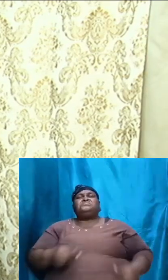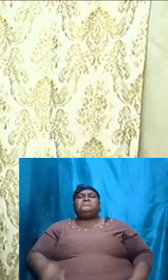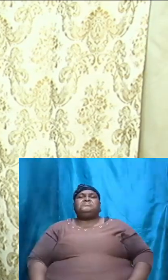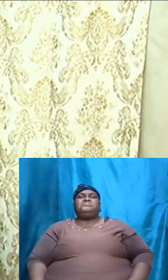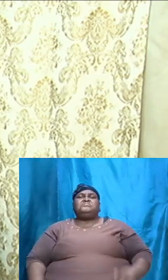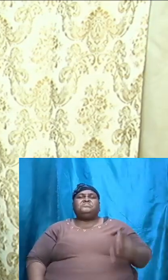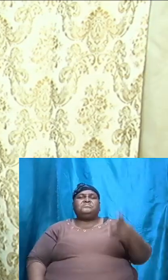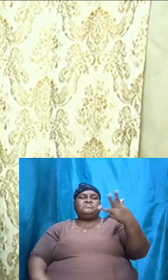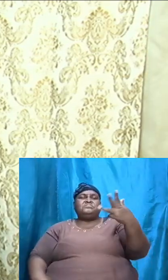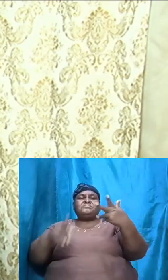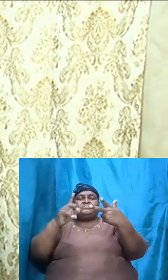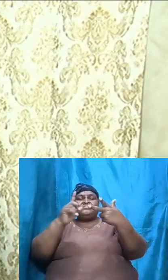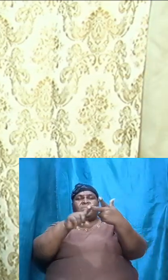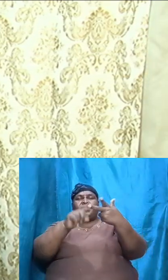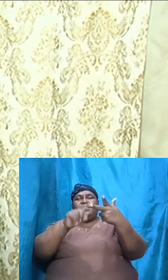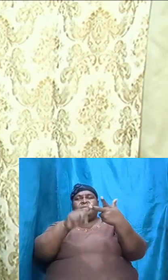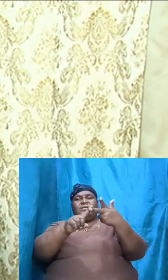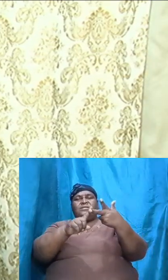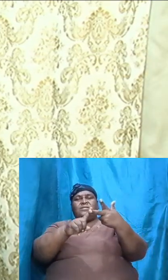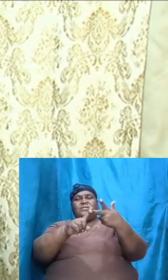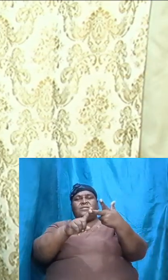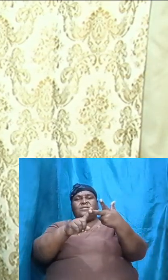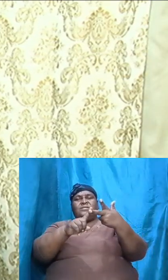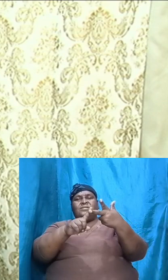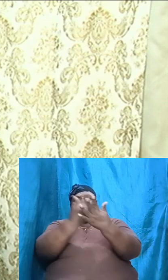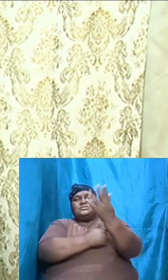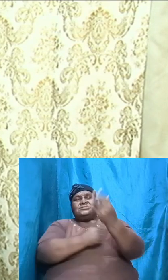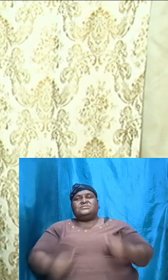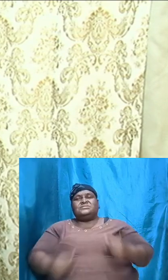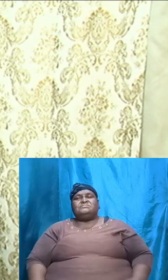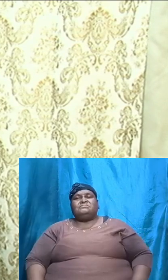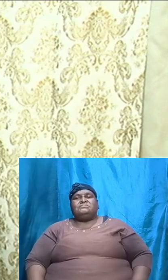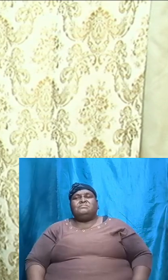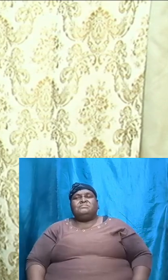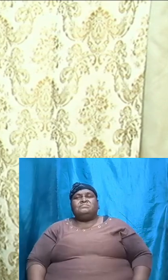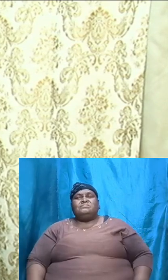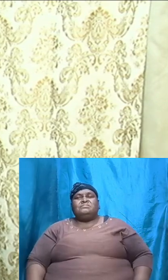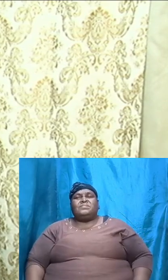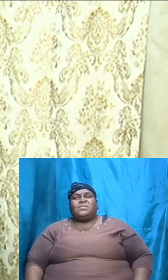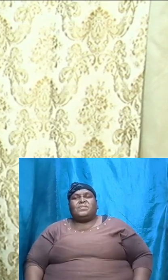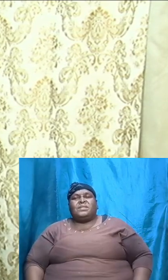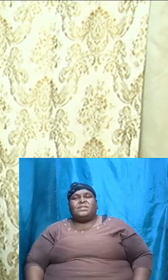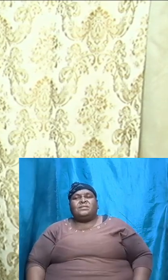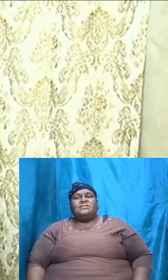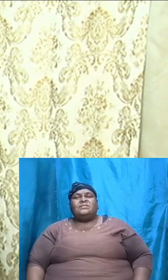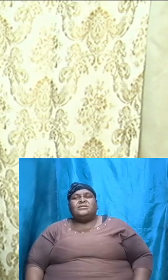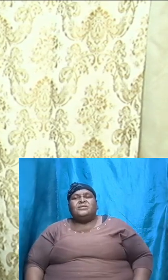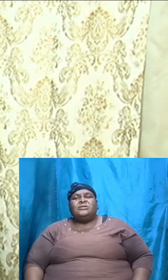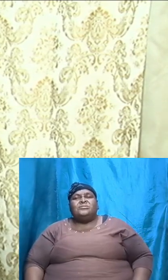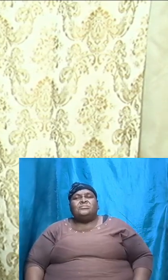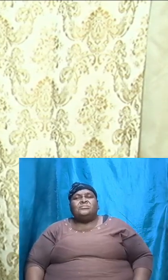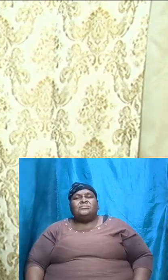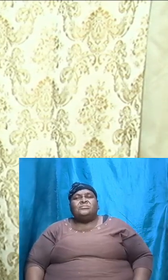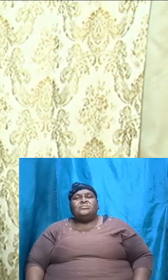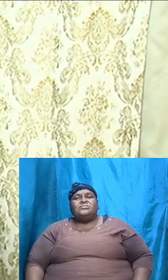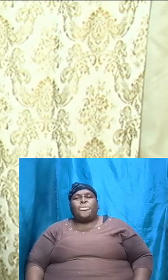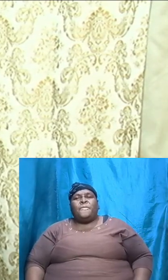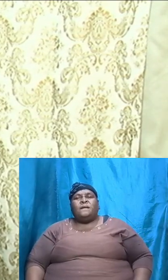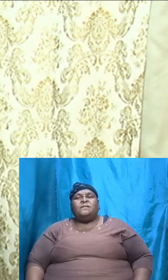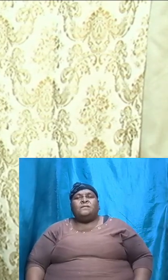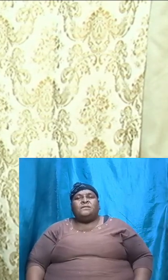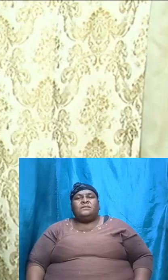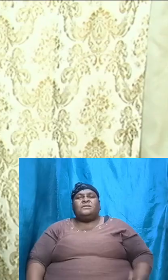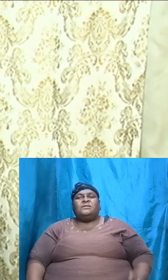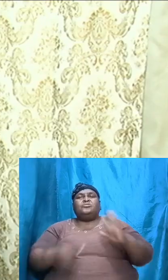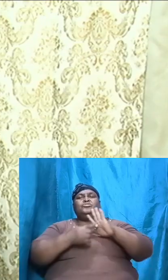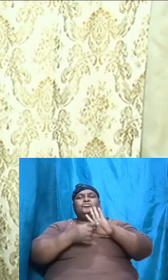lesson and we made mention of it but let us look at it quickly push it up on the screen because I want to we just made mention of it but I push it